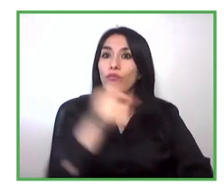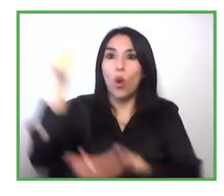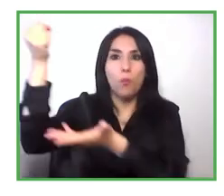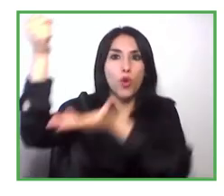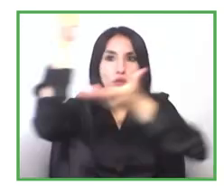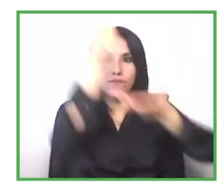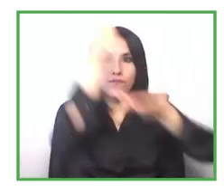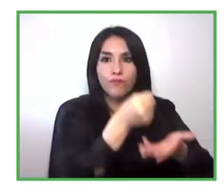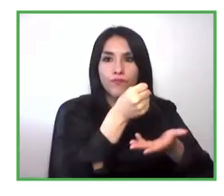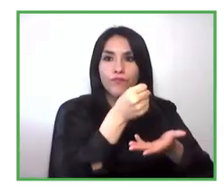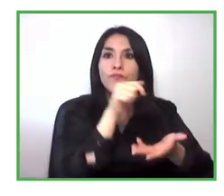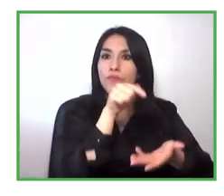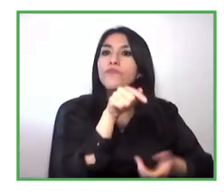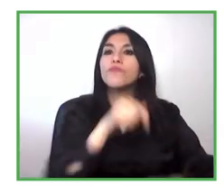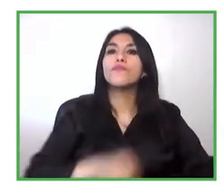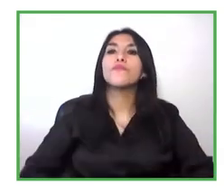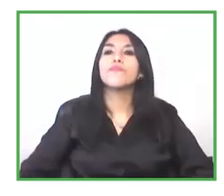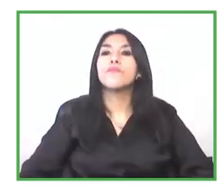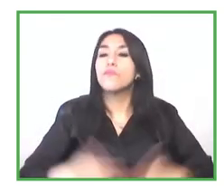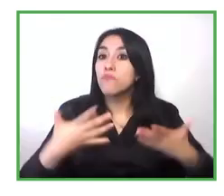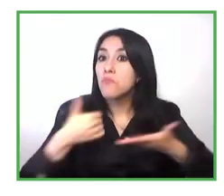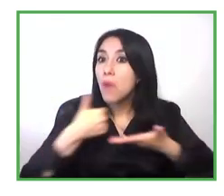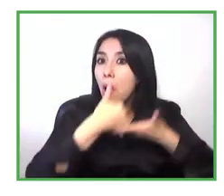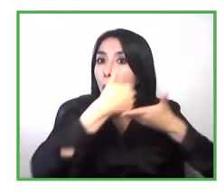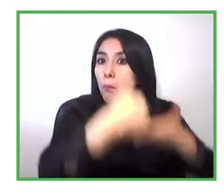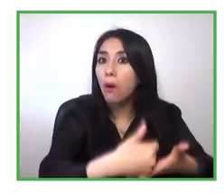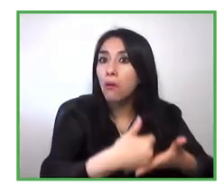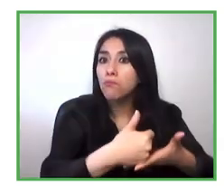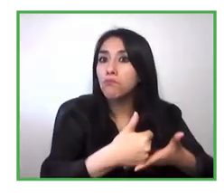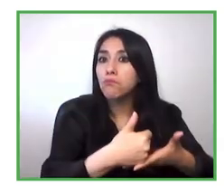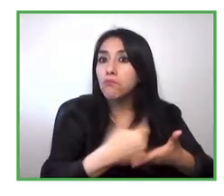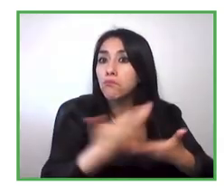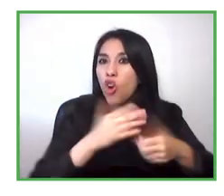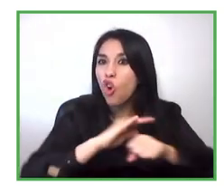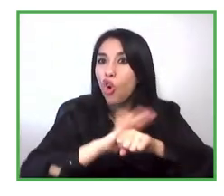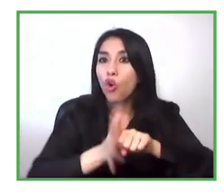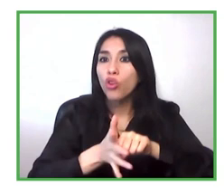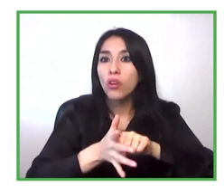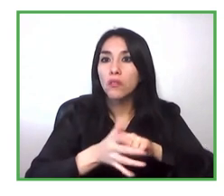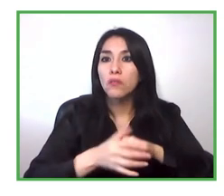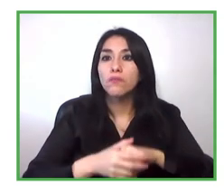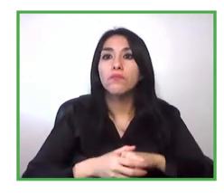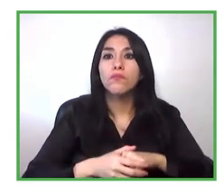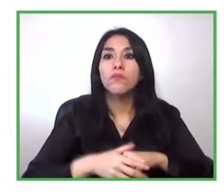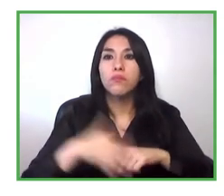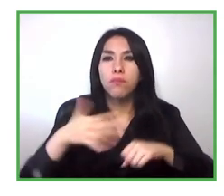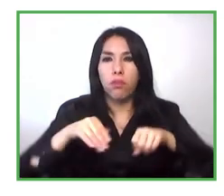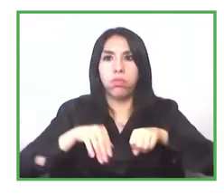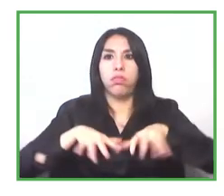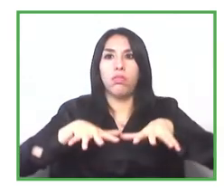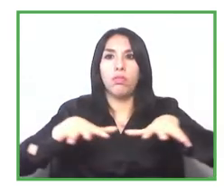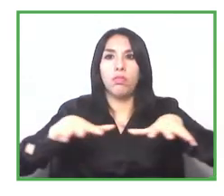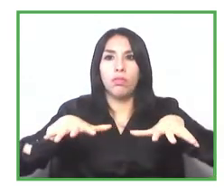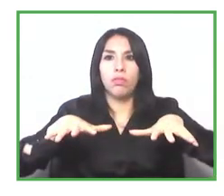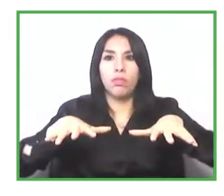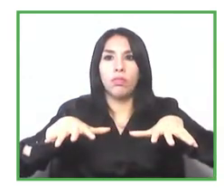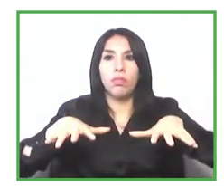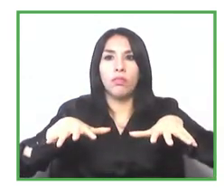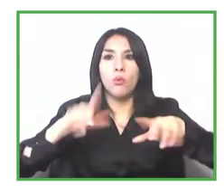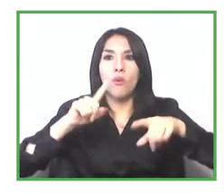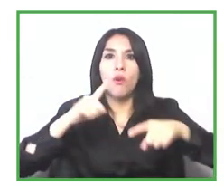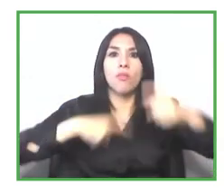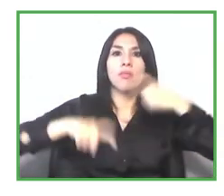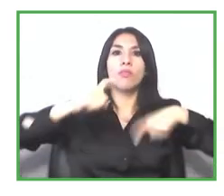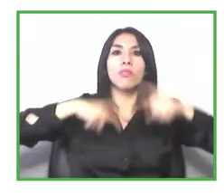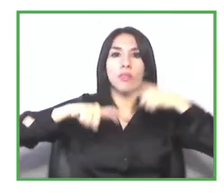financing access this pandemic will of course put us behind it'll make us take a step